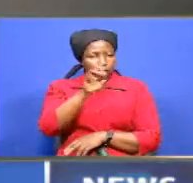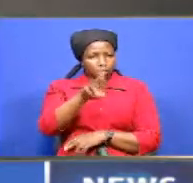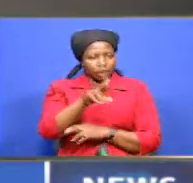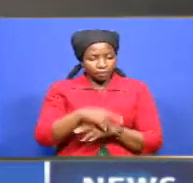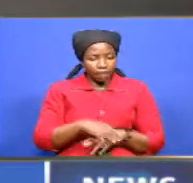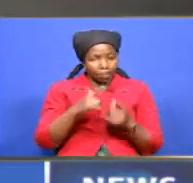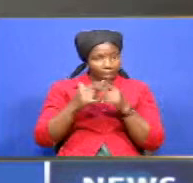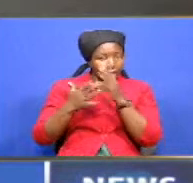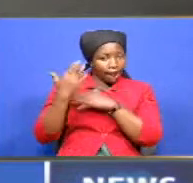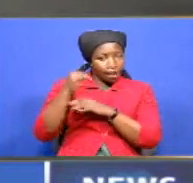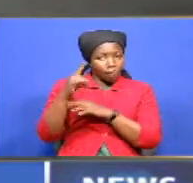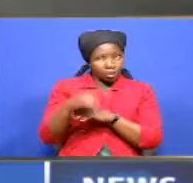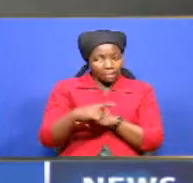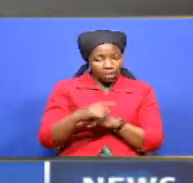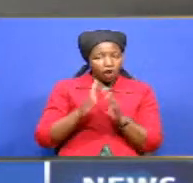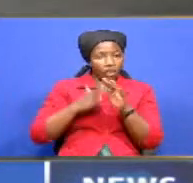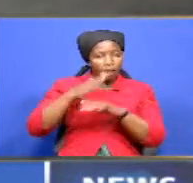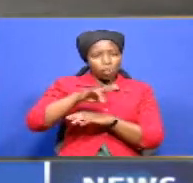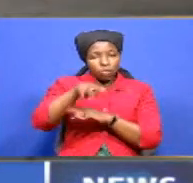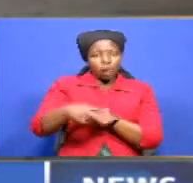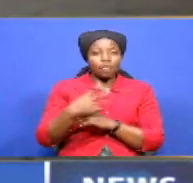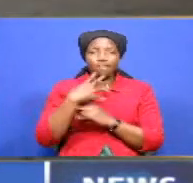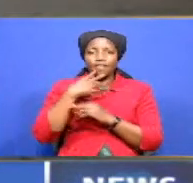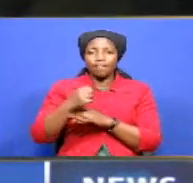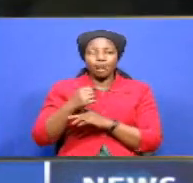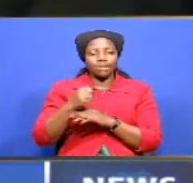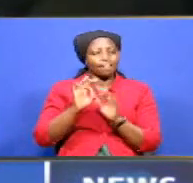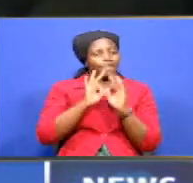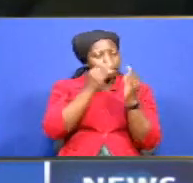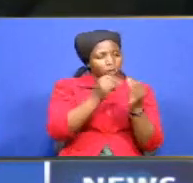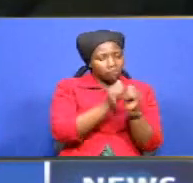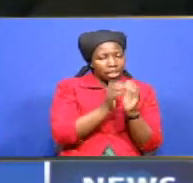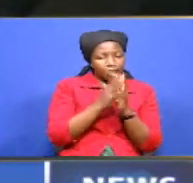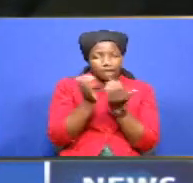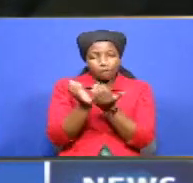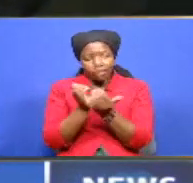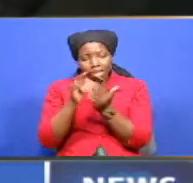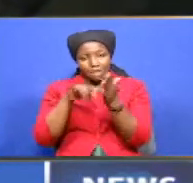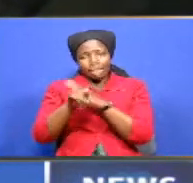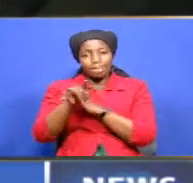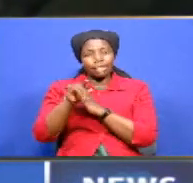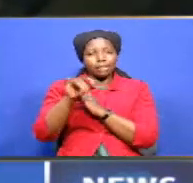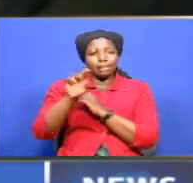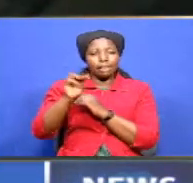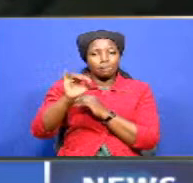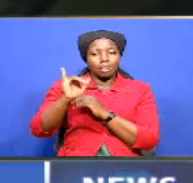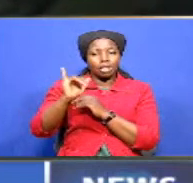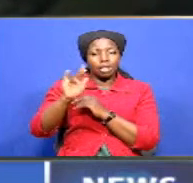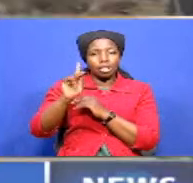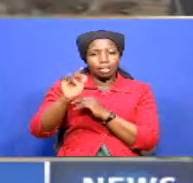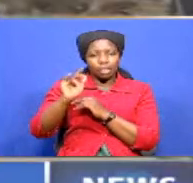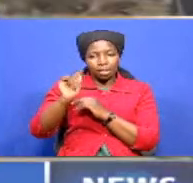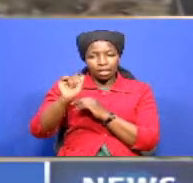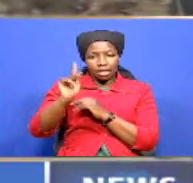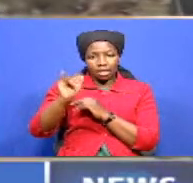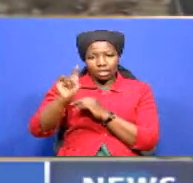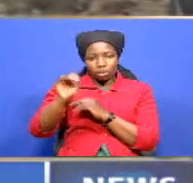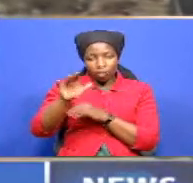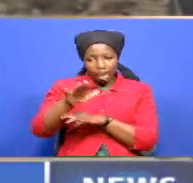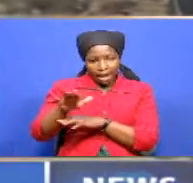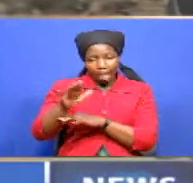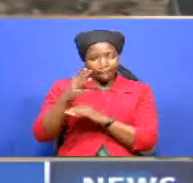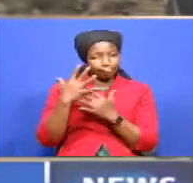for the last one month over two thousand five hundred households and businesses within nita keto area have been in the dark so